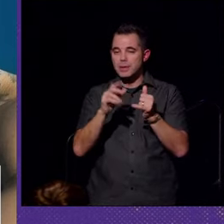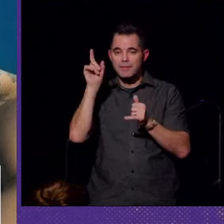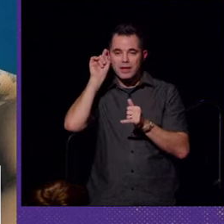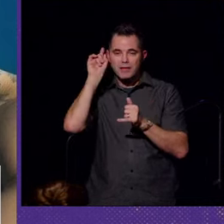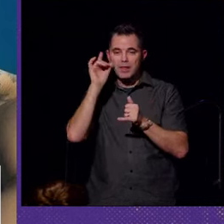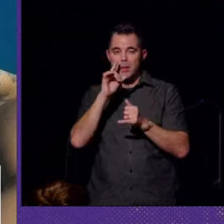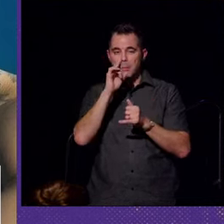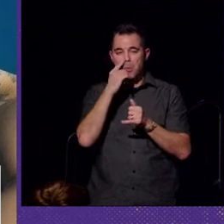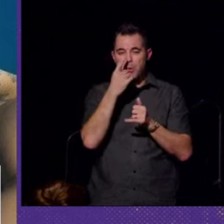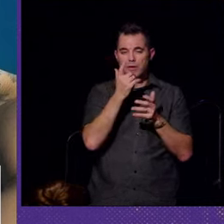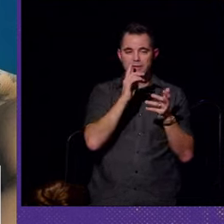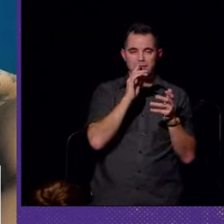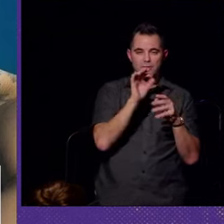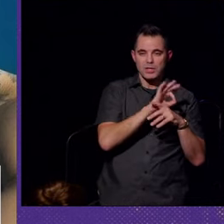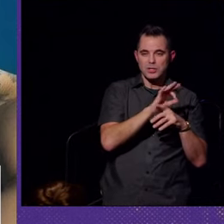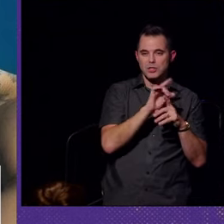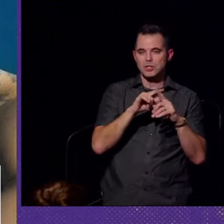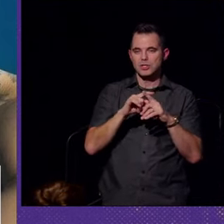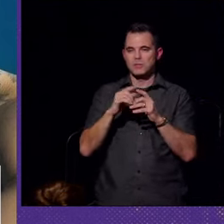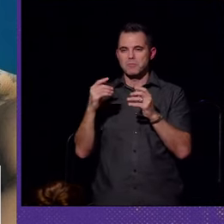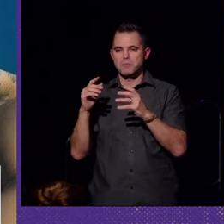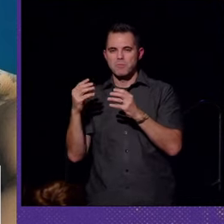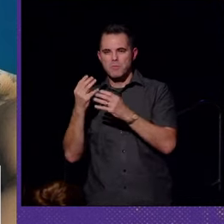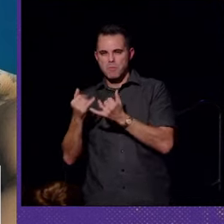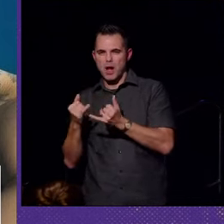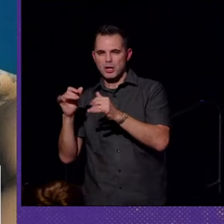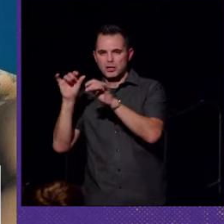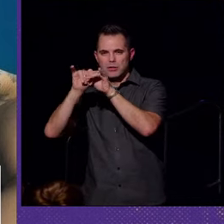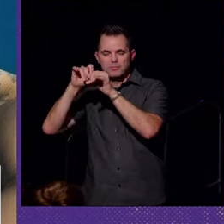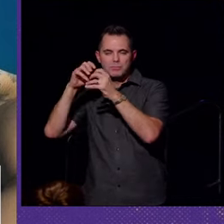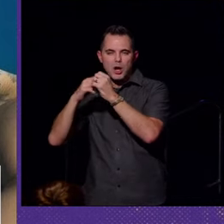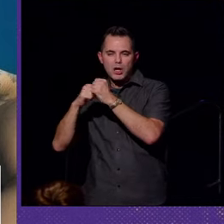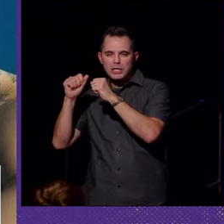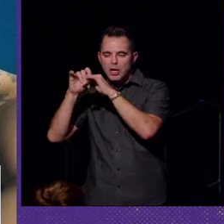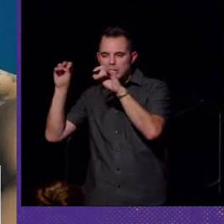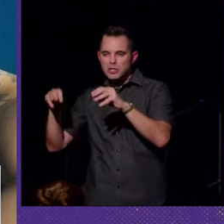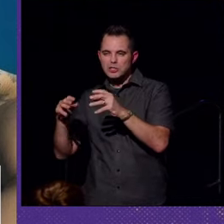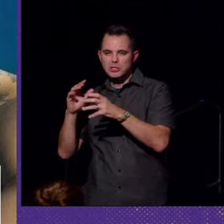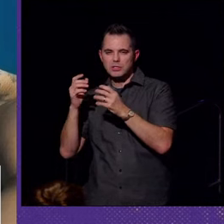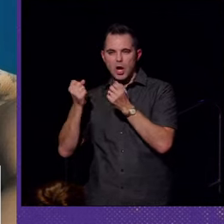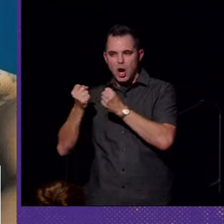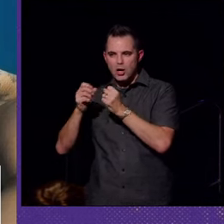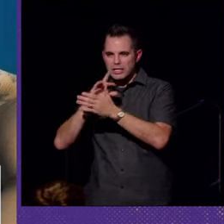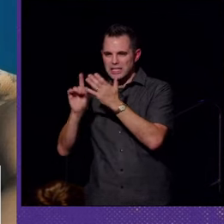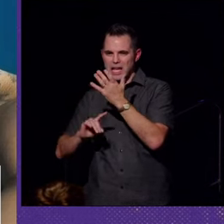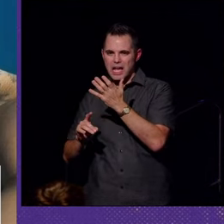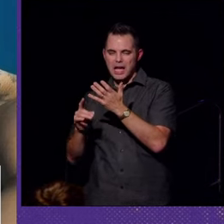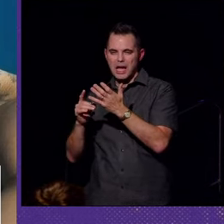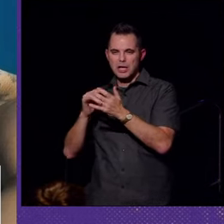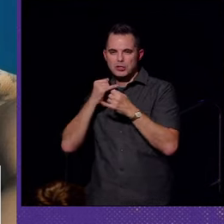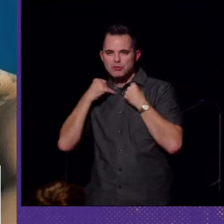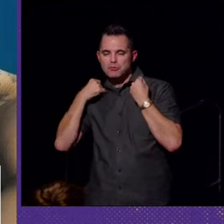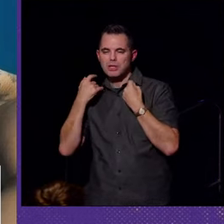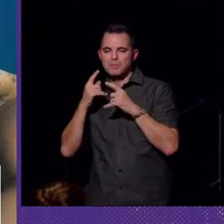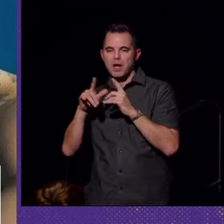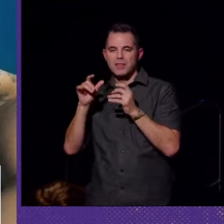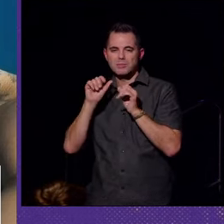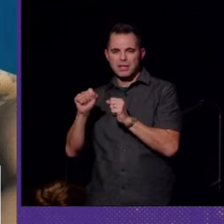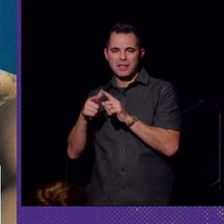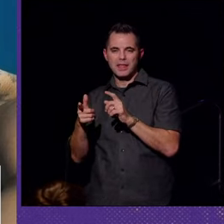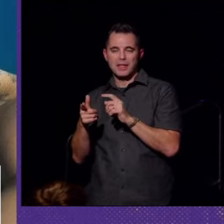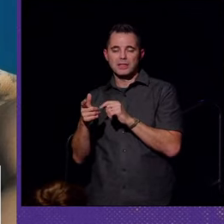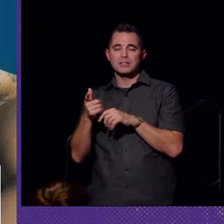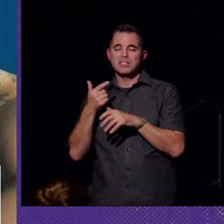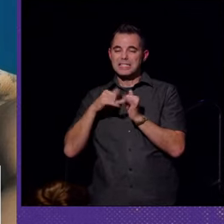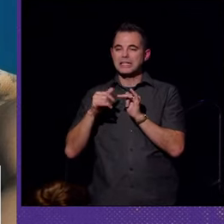boring features for modern architecture, jewelry, and automotive design. But their central focus is still on